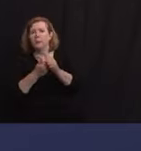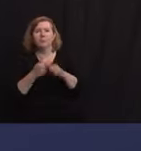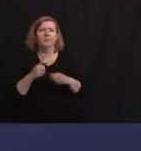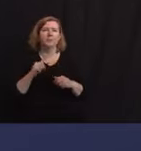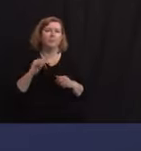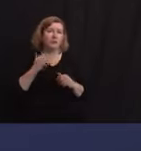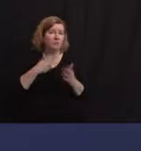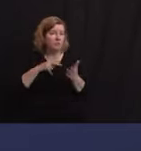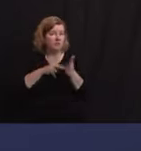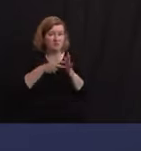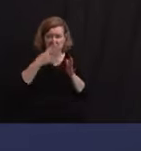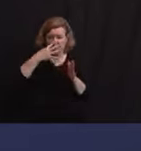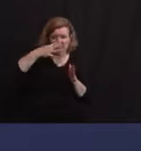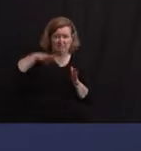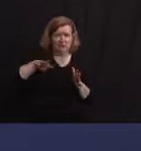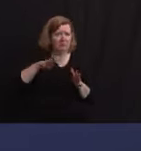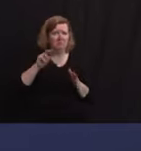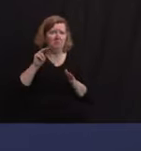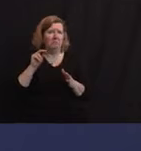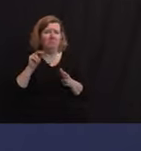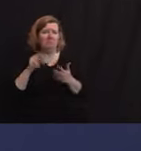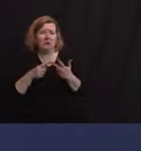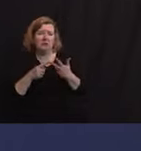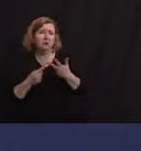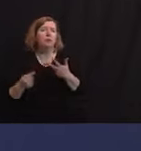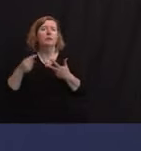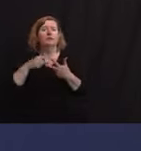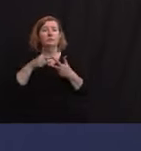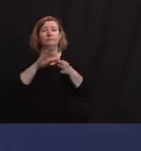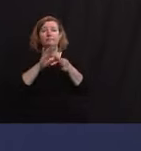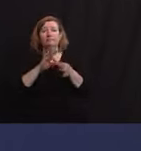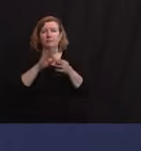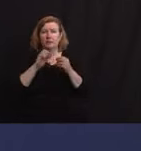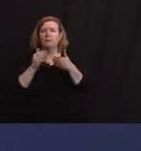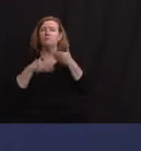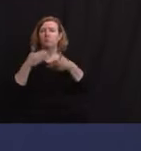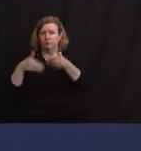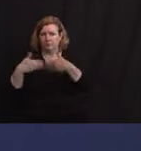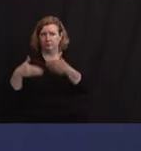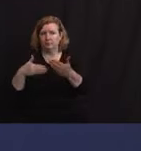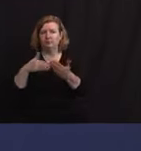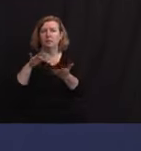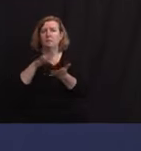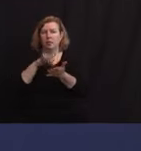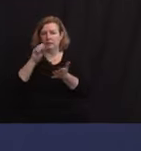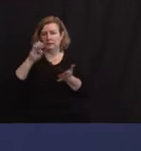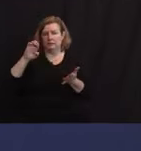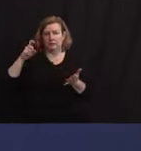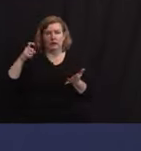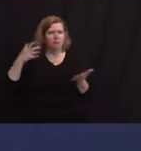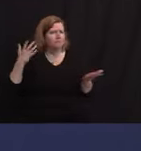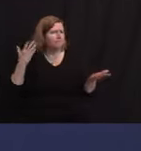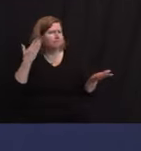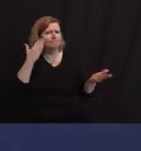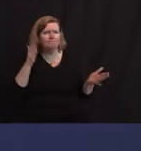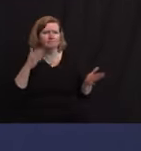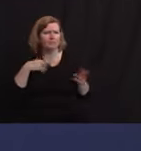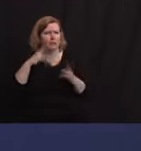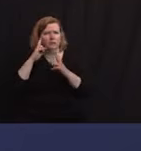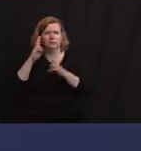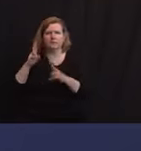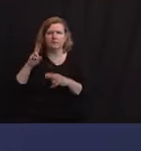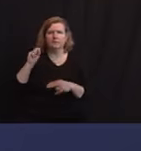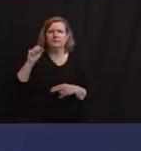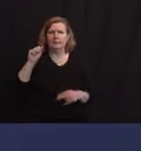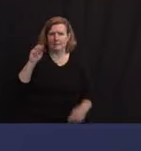I'm going in reverse order. I've got no insights on the process, but I'm honored to endorse Sam Joshi, who is a